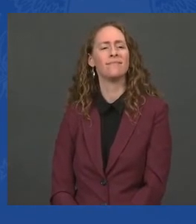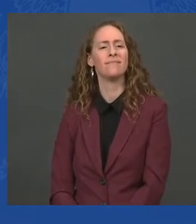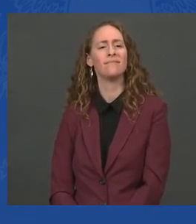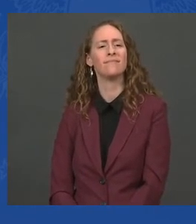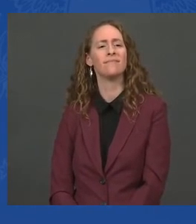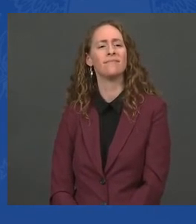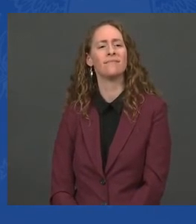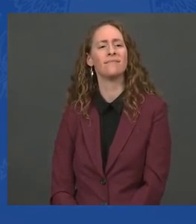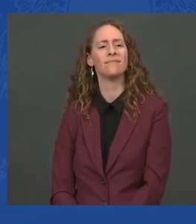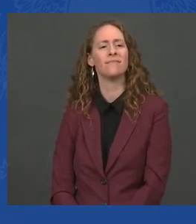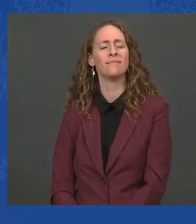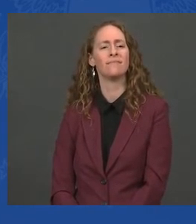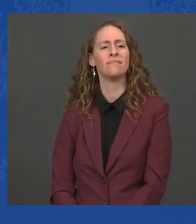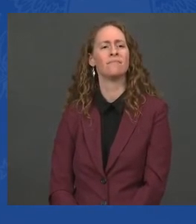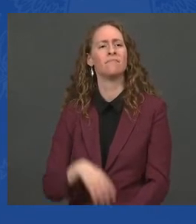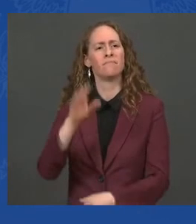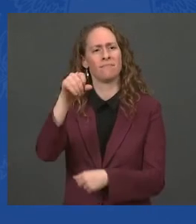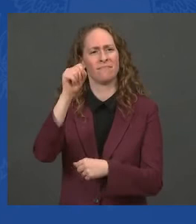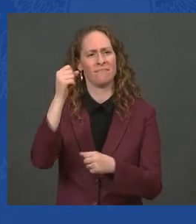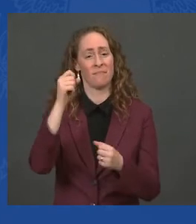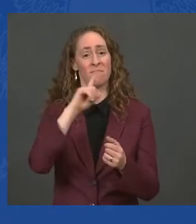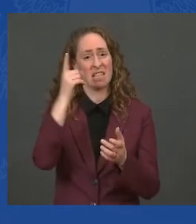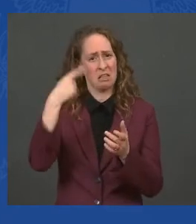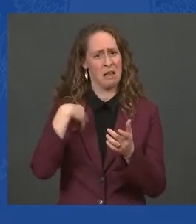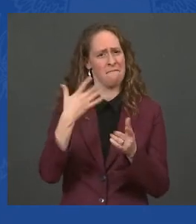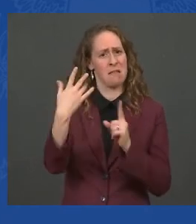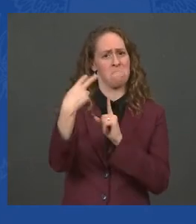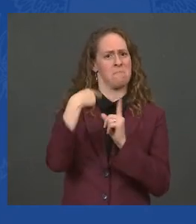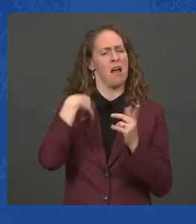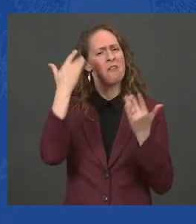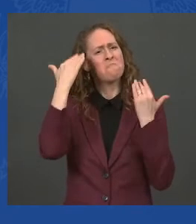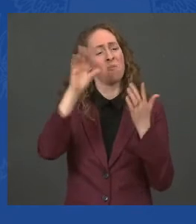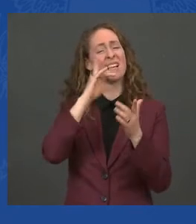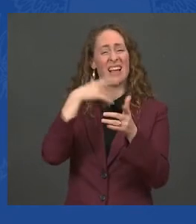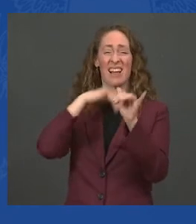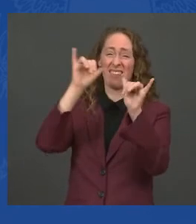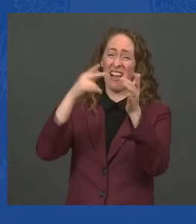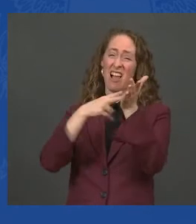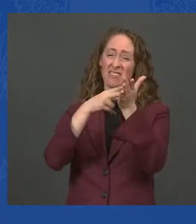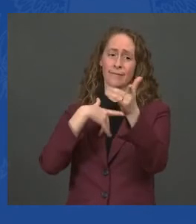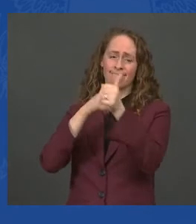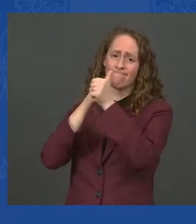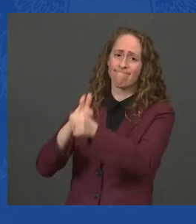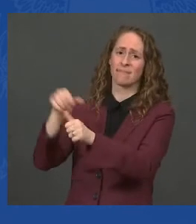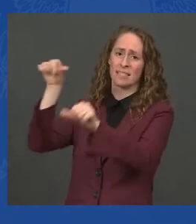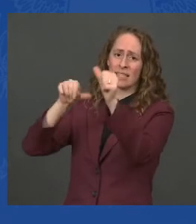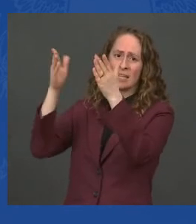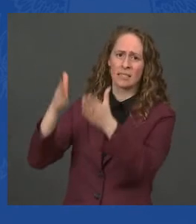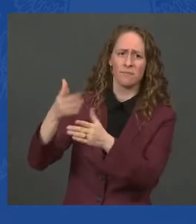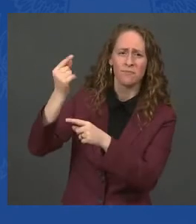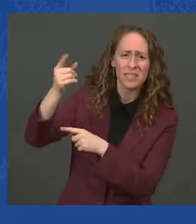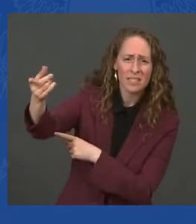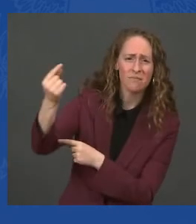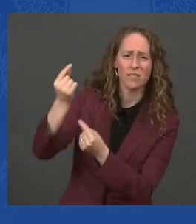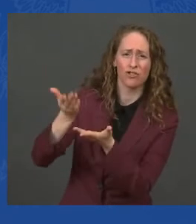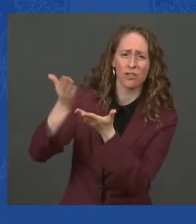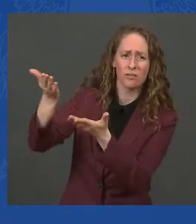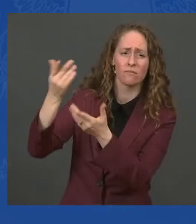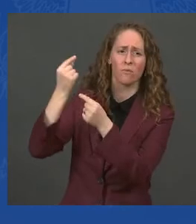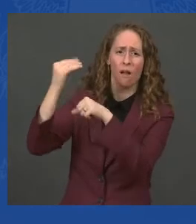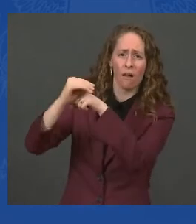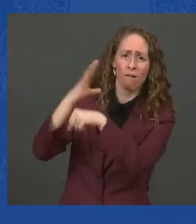rely on the scientists. And asking them whether or not we have to move beyond what we did yesterday, right now they're saying no.